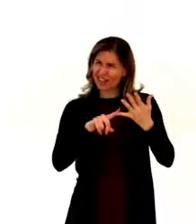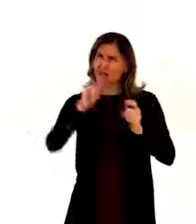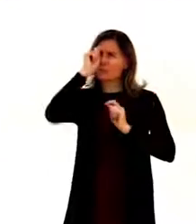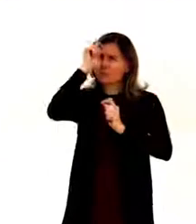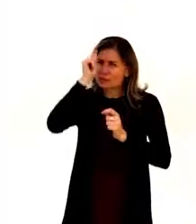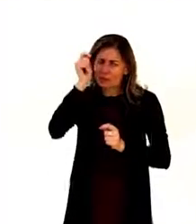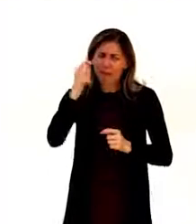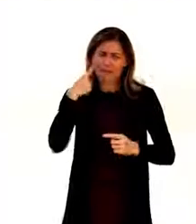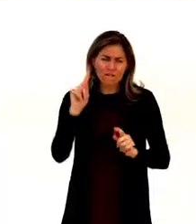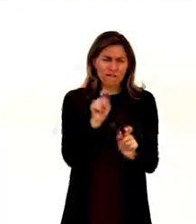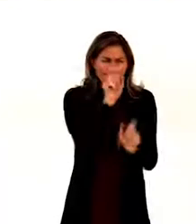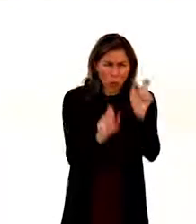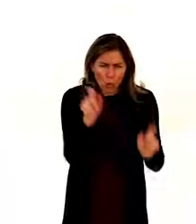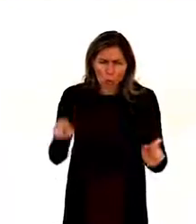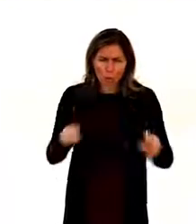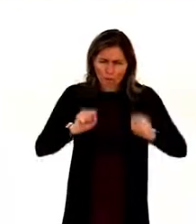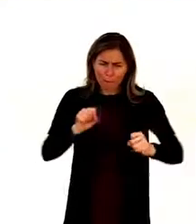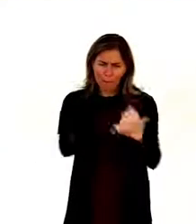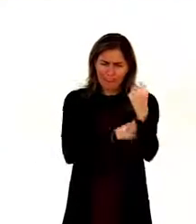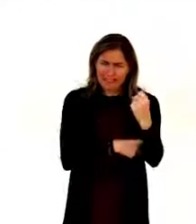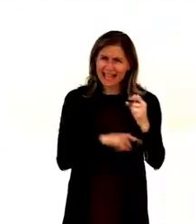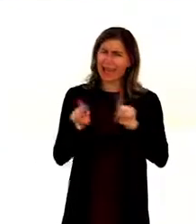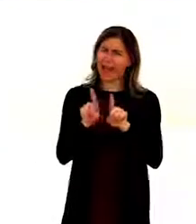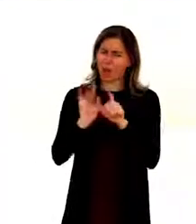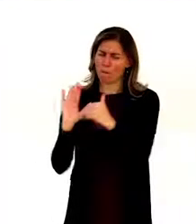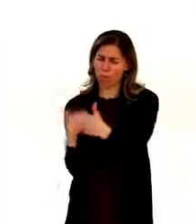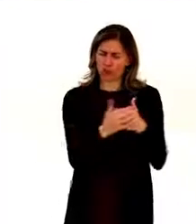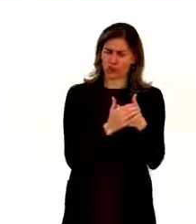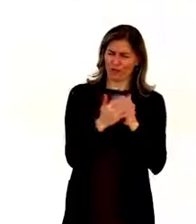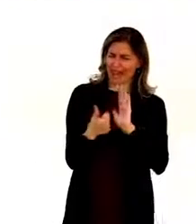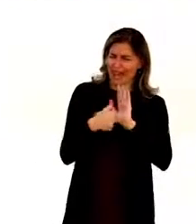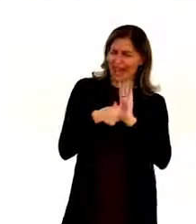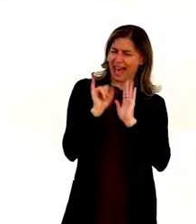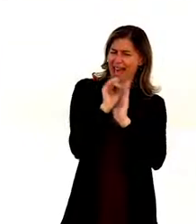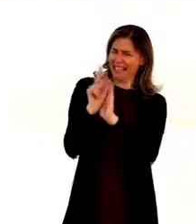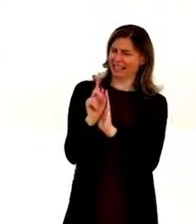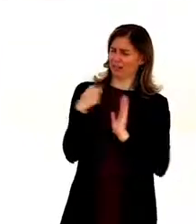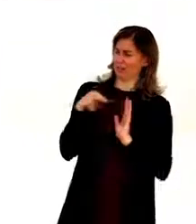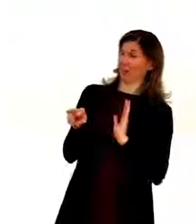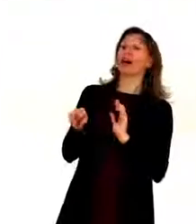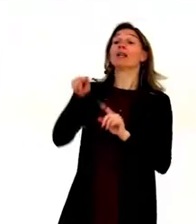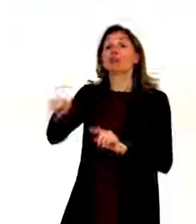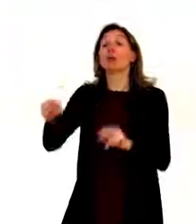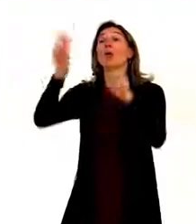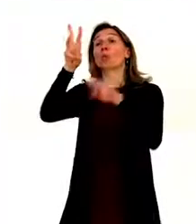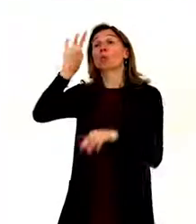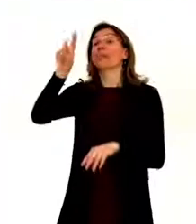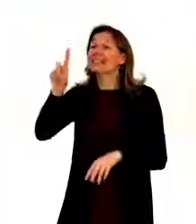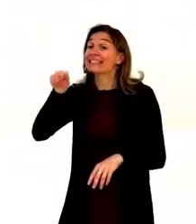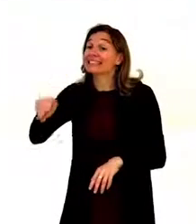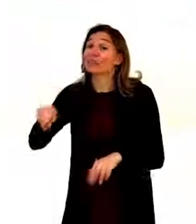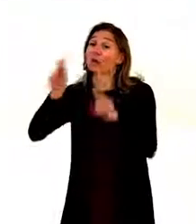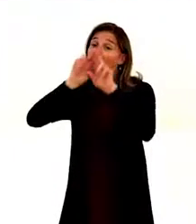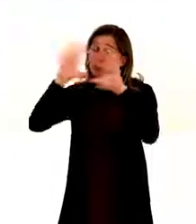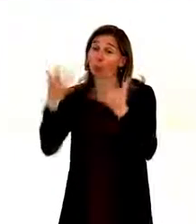capacities and preserving the identity, was put forth by the World Deaf Federation. And